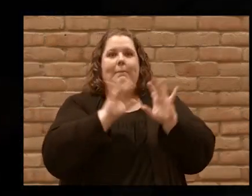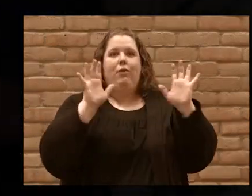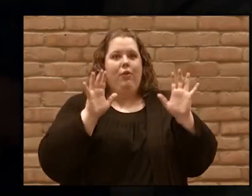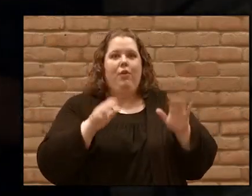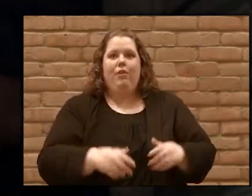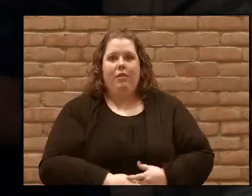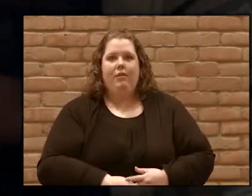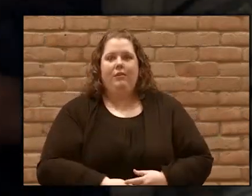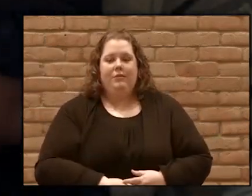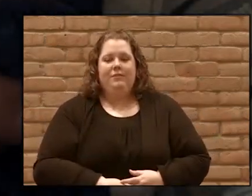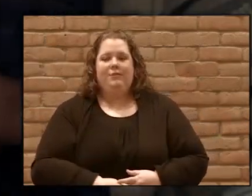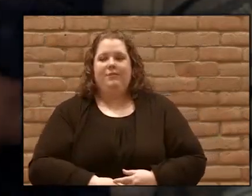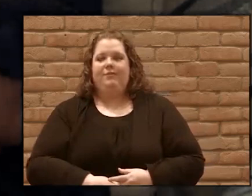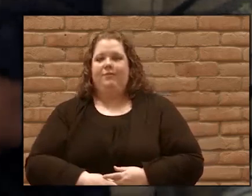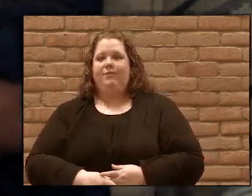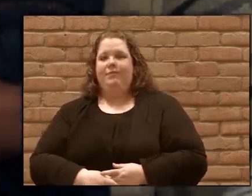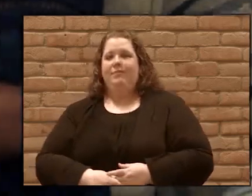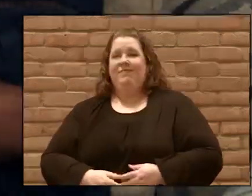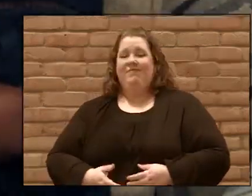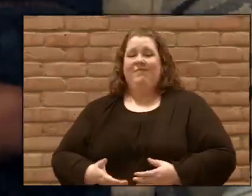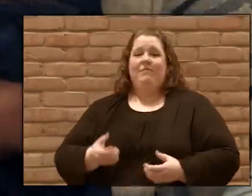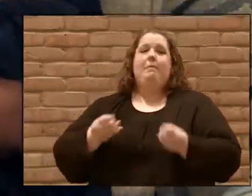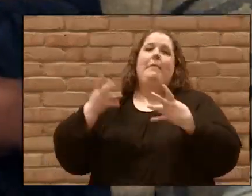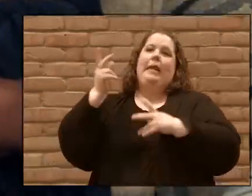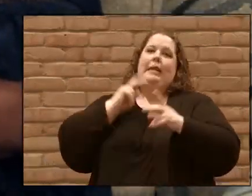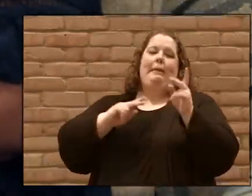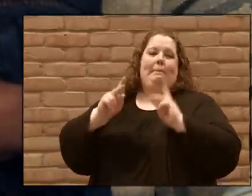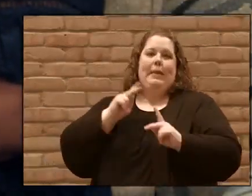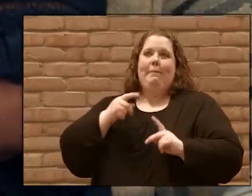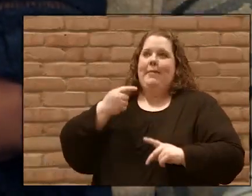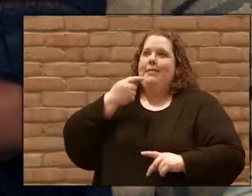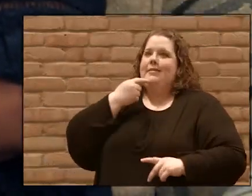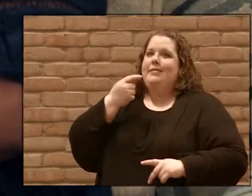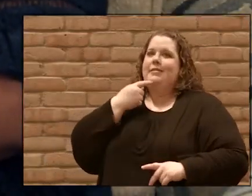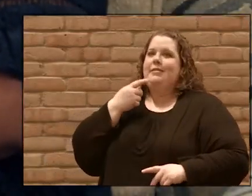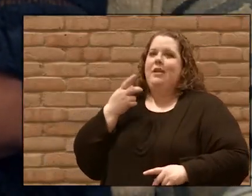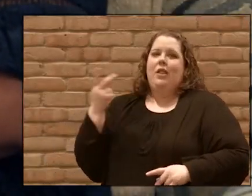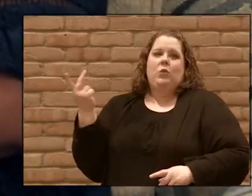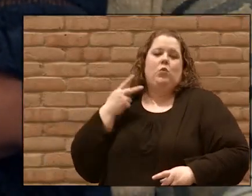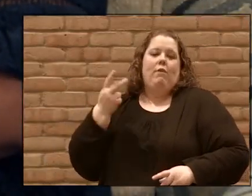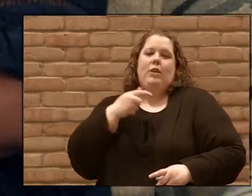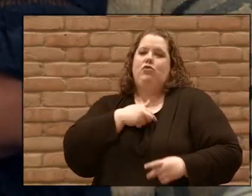we hear a lot of people say you know that we're generous